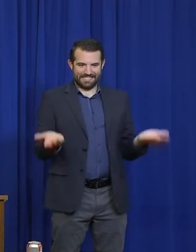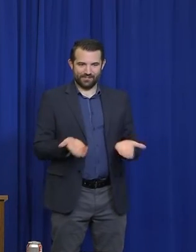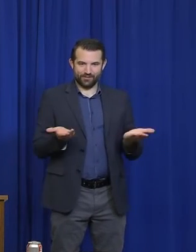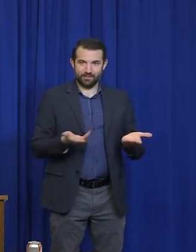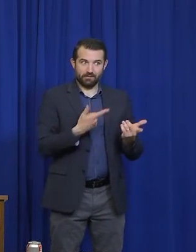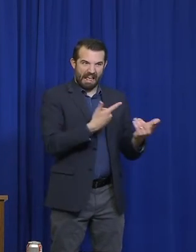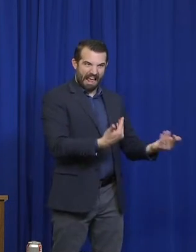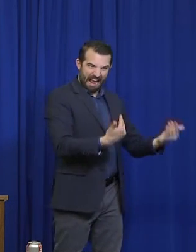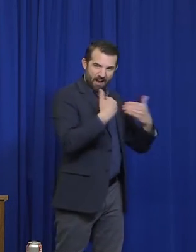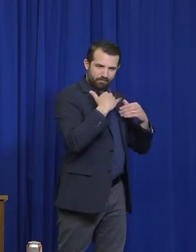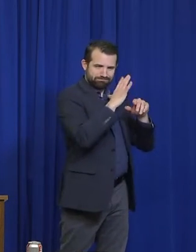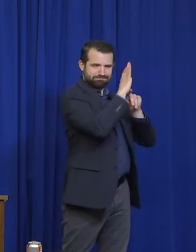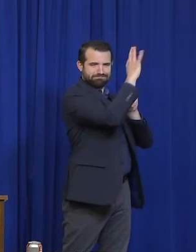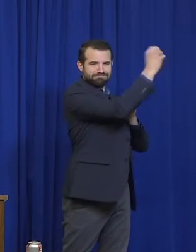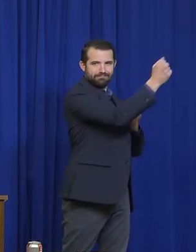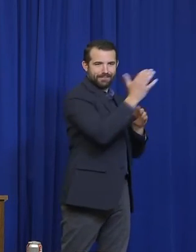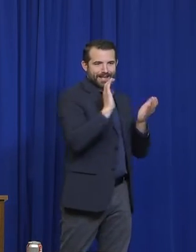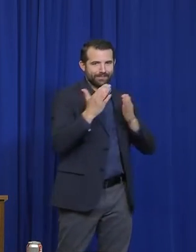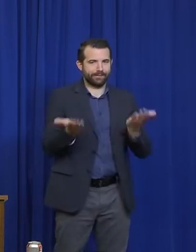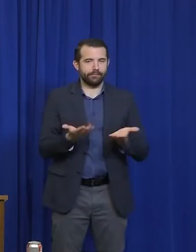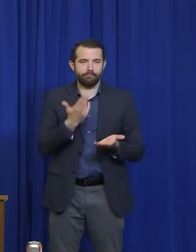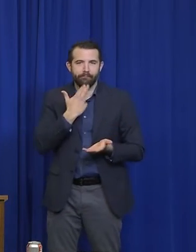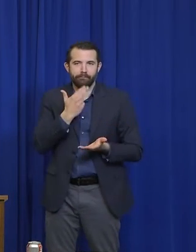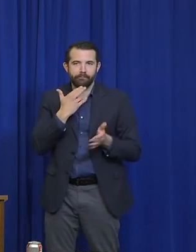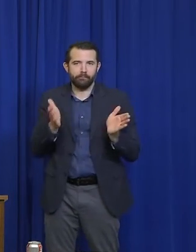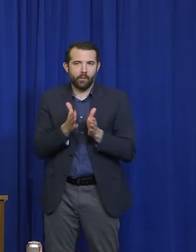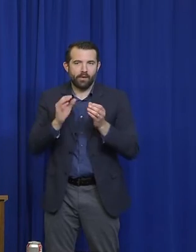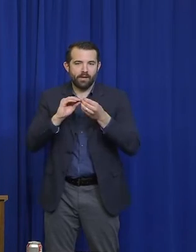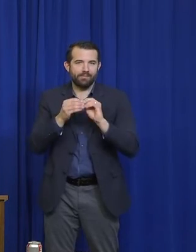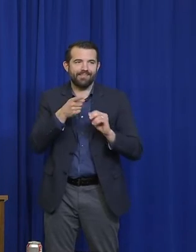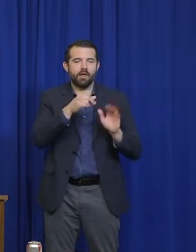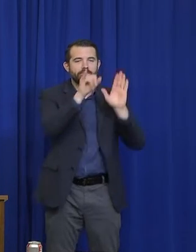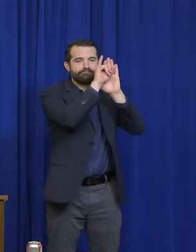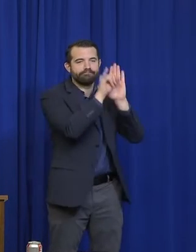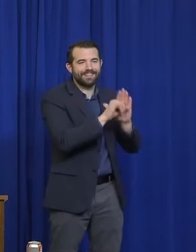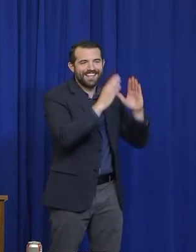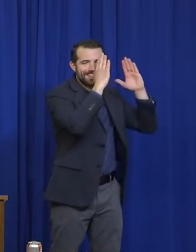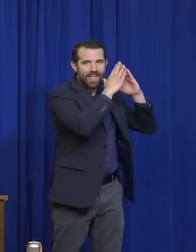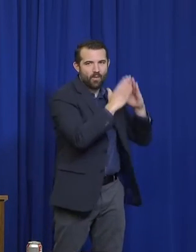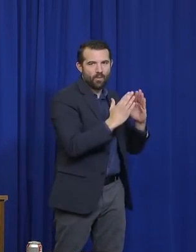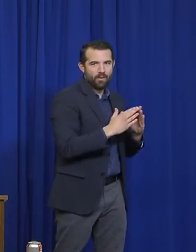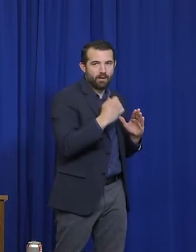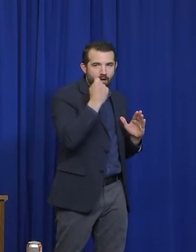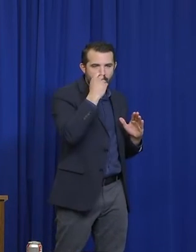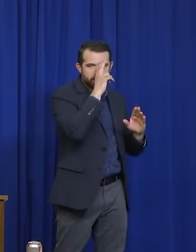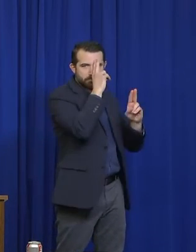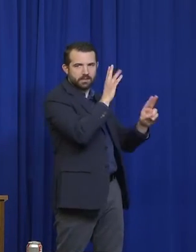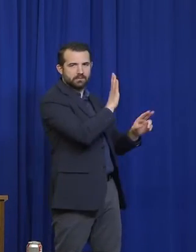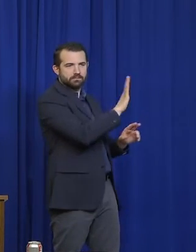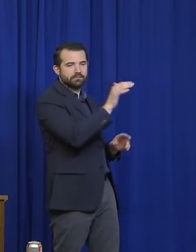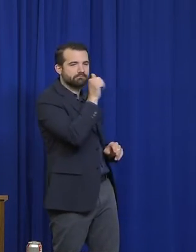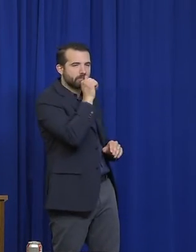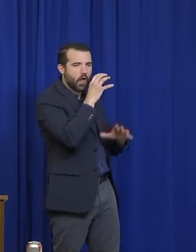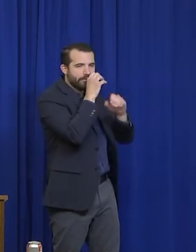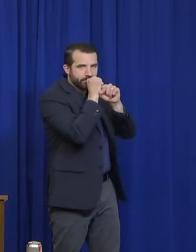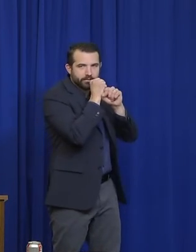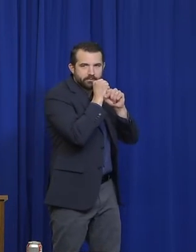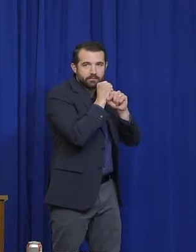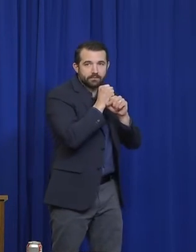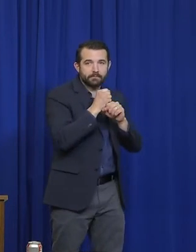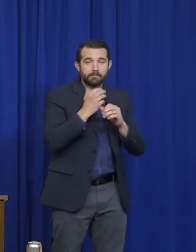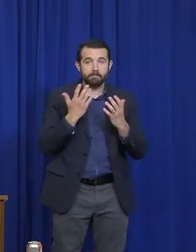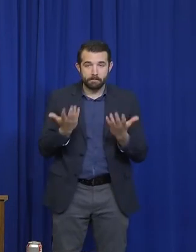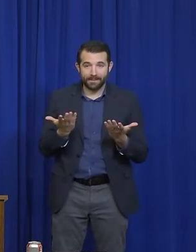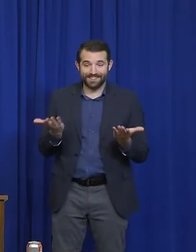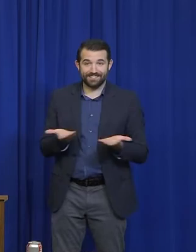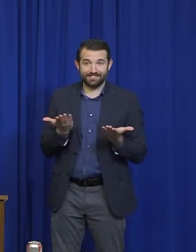data on a town-by-town level without really worrying about compromising privacy. Which, even though we're in a pandemic, we still have